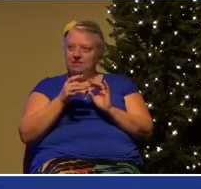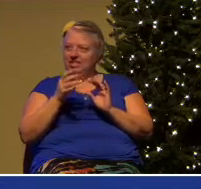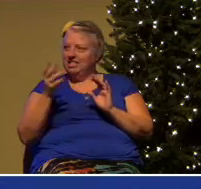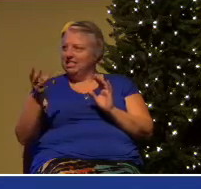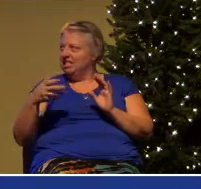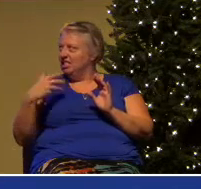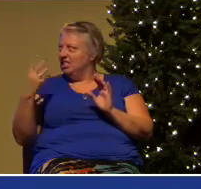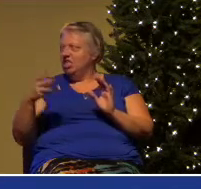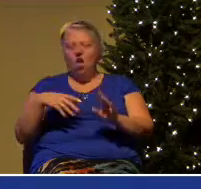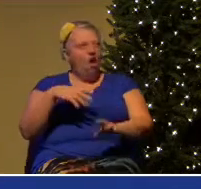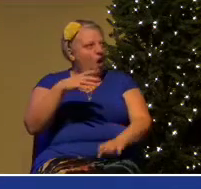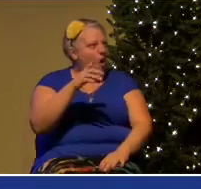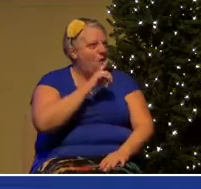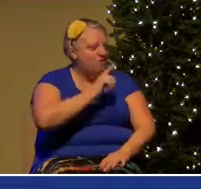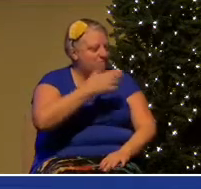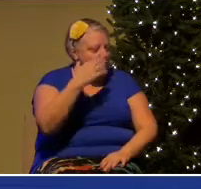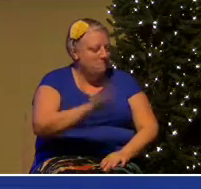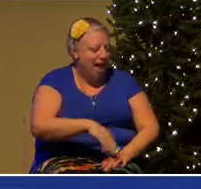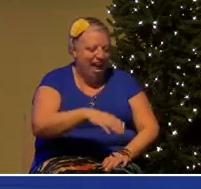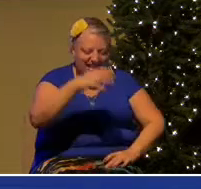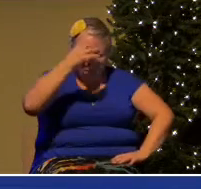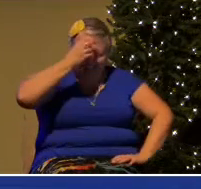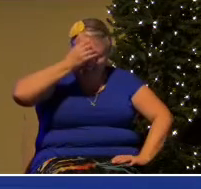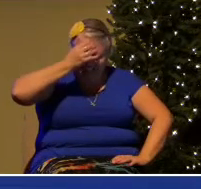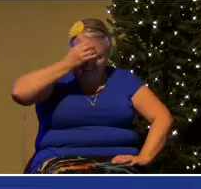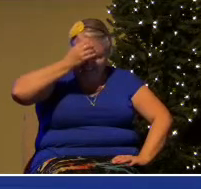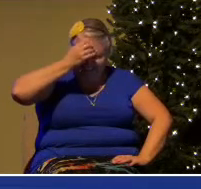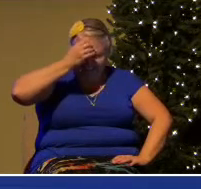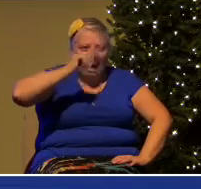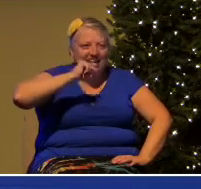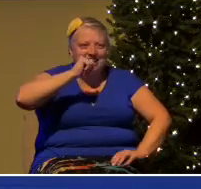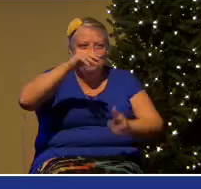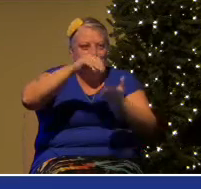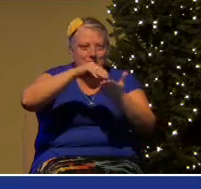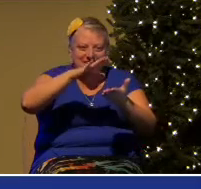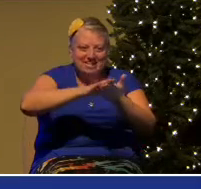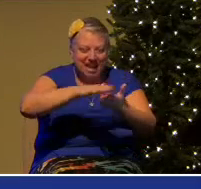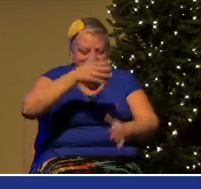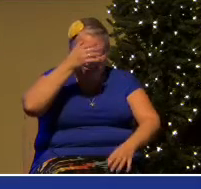This is bad. This is bad. I didn't write this down either.